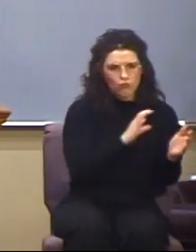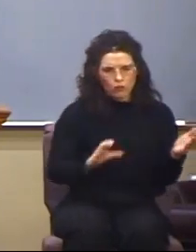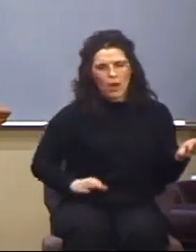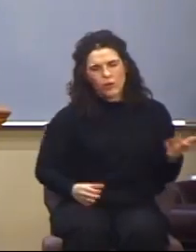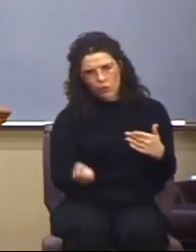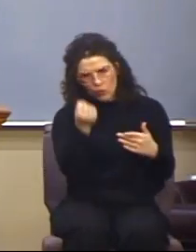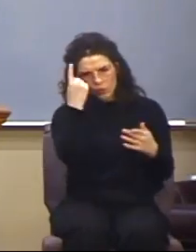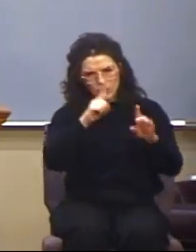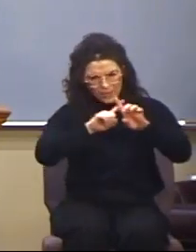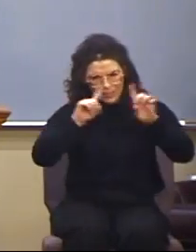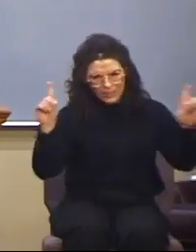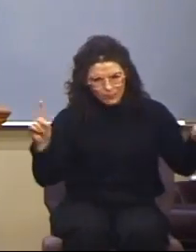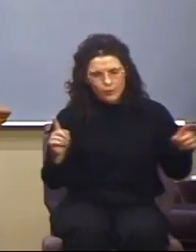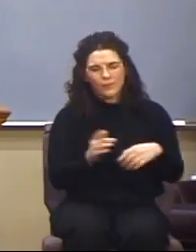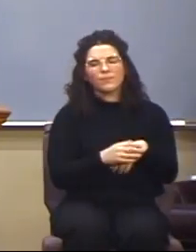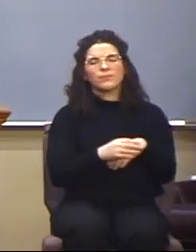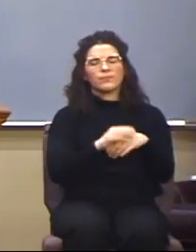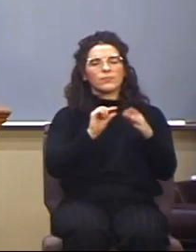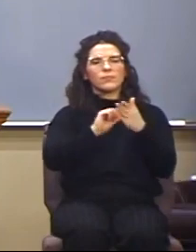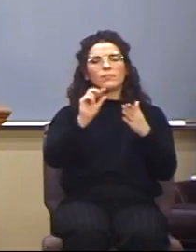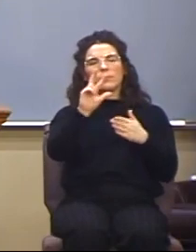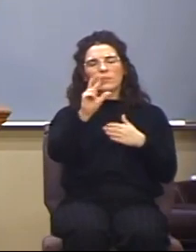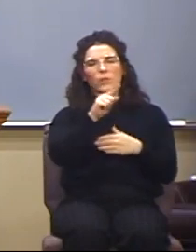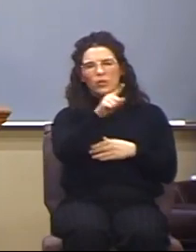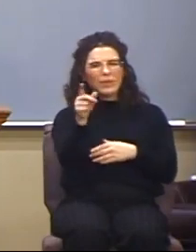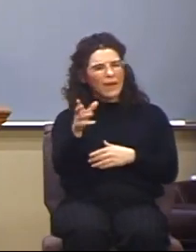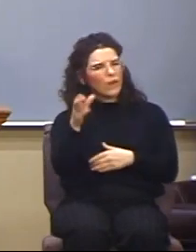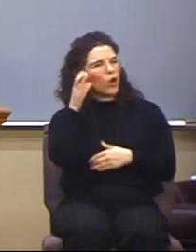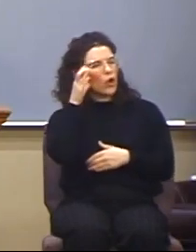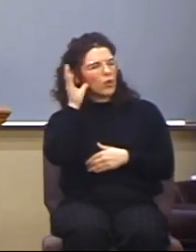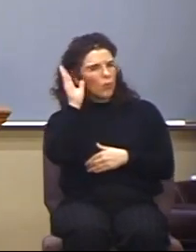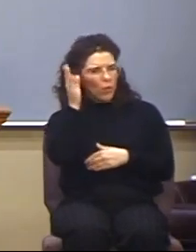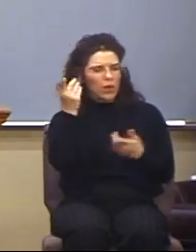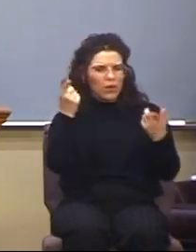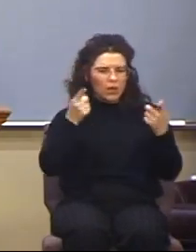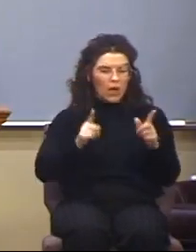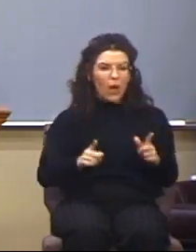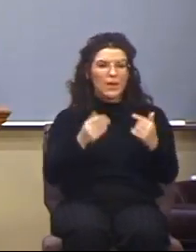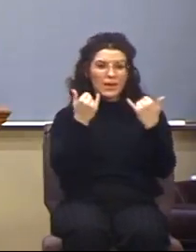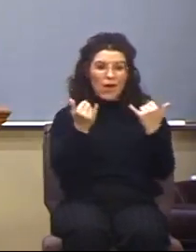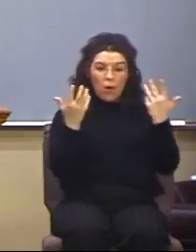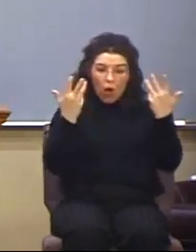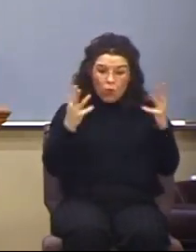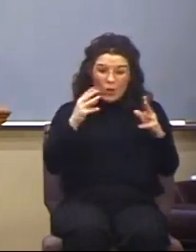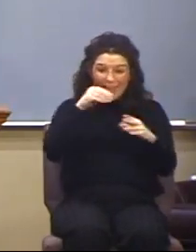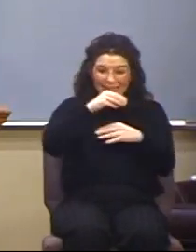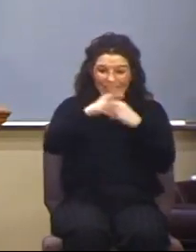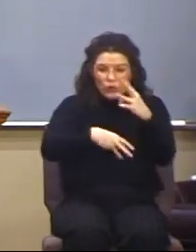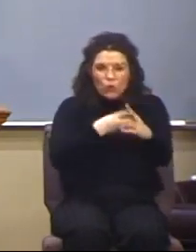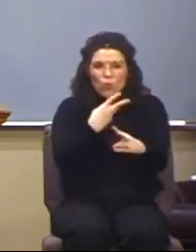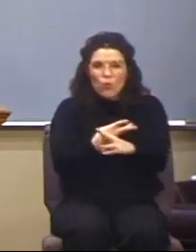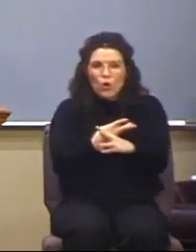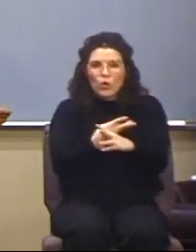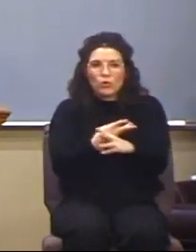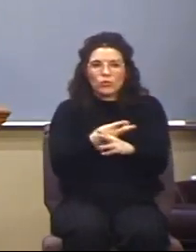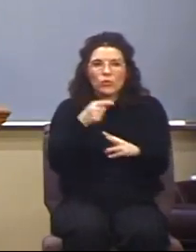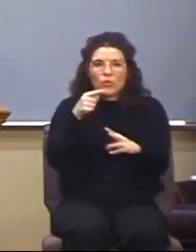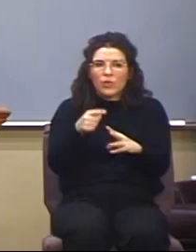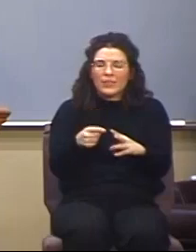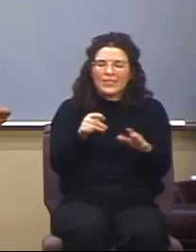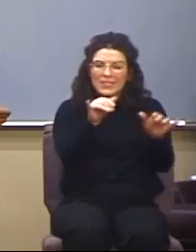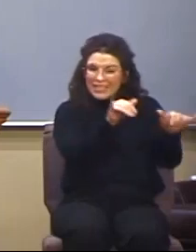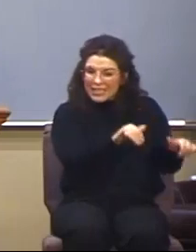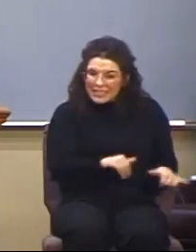whereof ye have heard that it should come, and even now already is it in the world. So, here is a